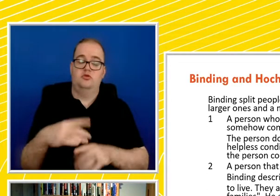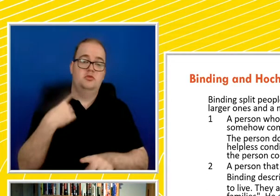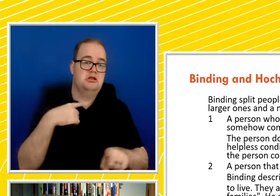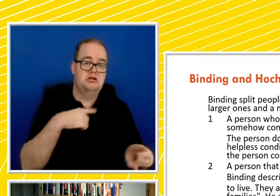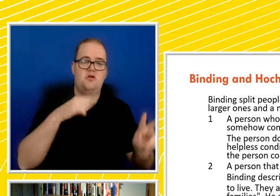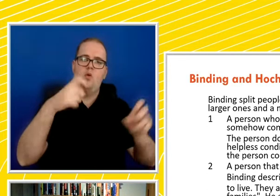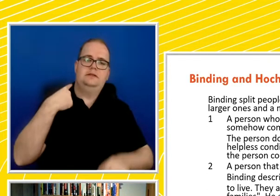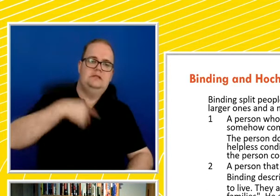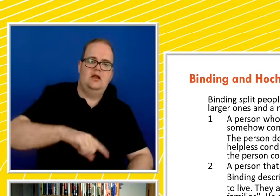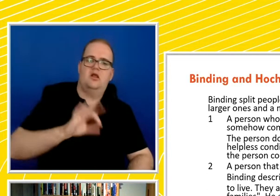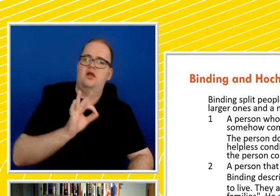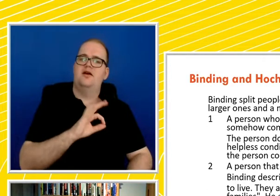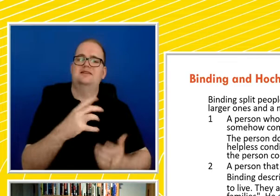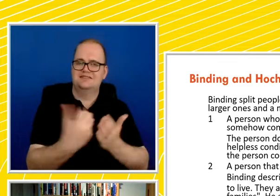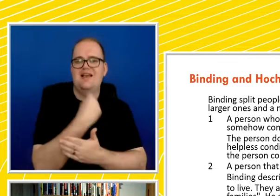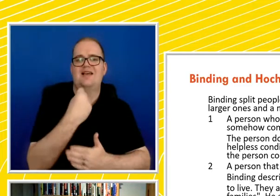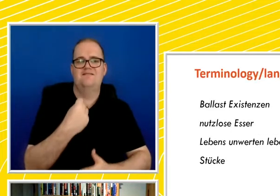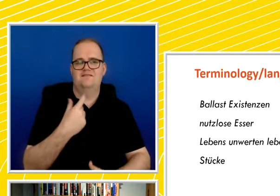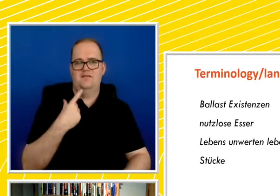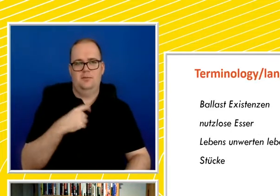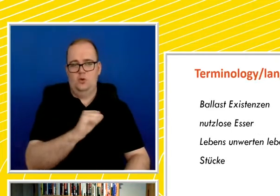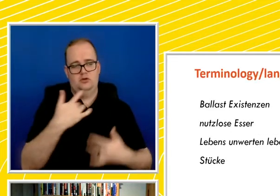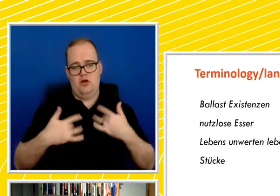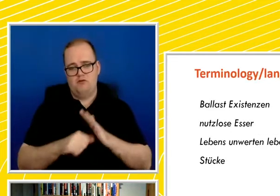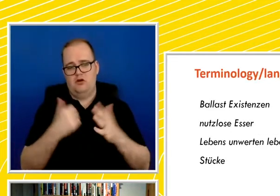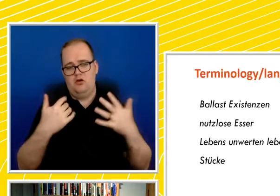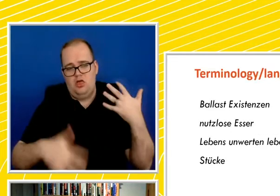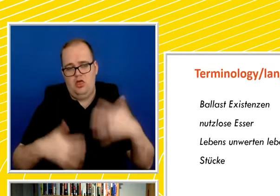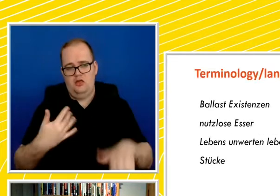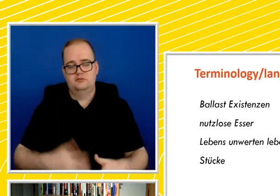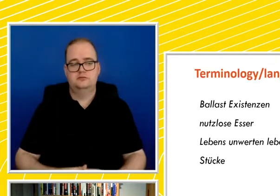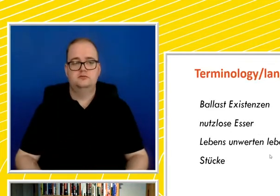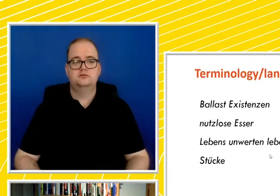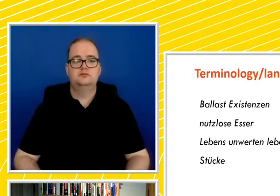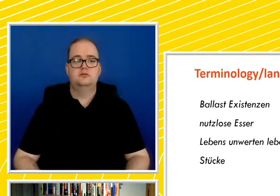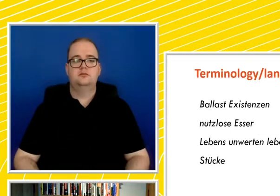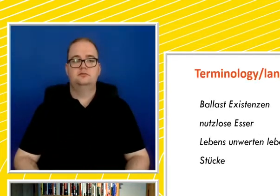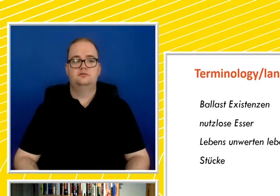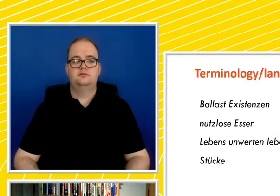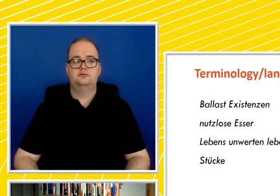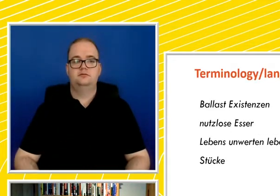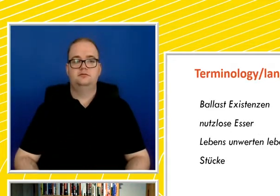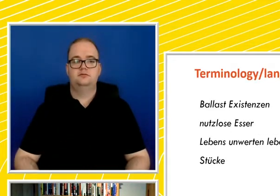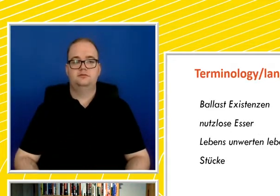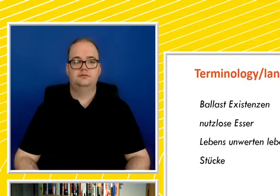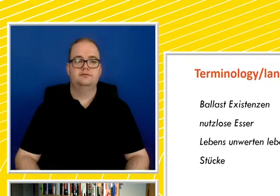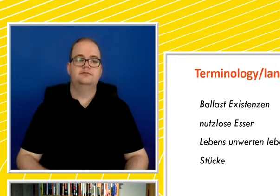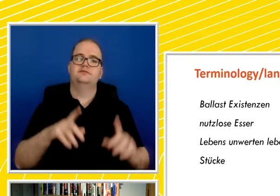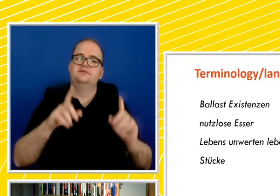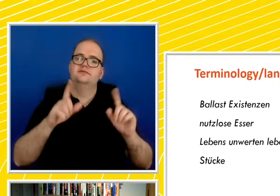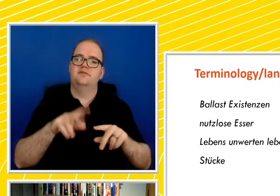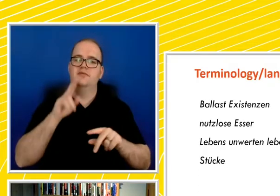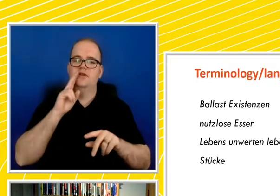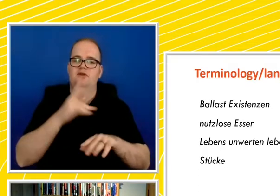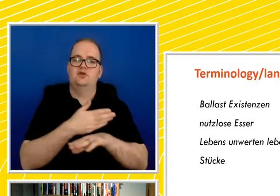the person from a terrible end. And we begin to see these new terms, new language being used